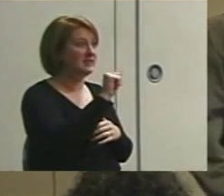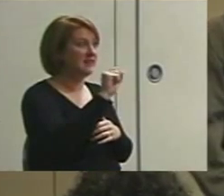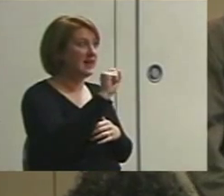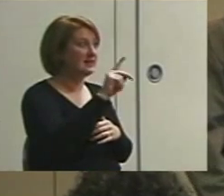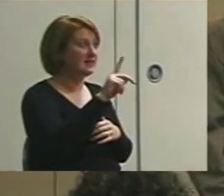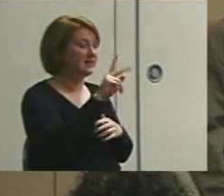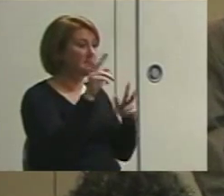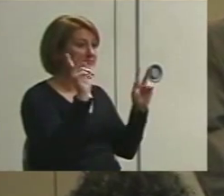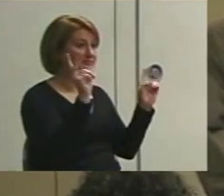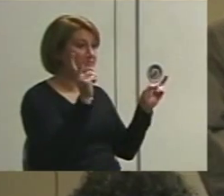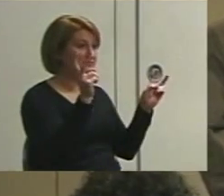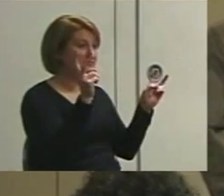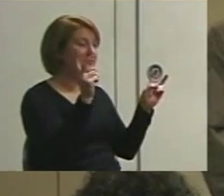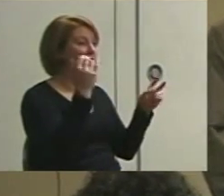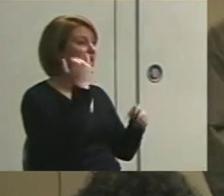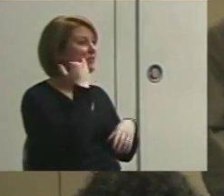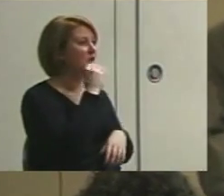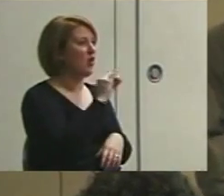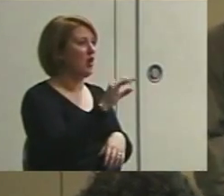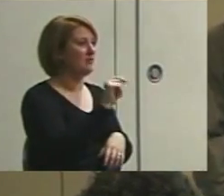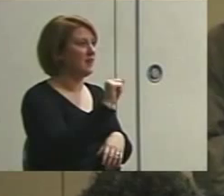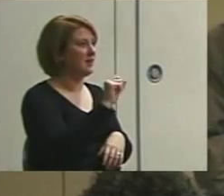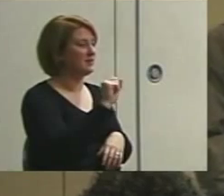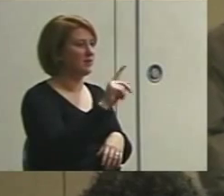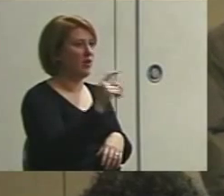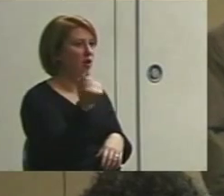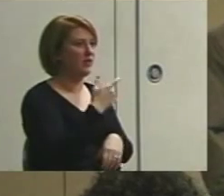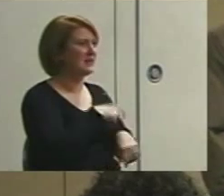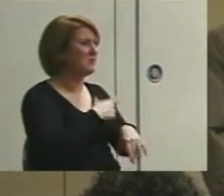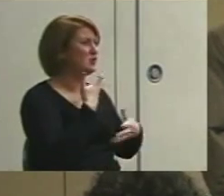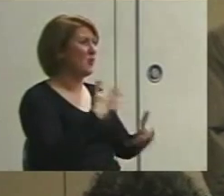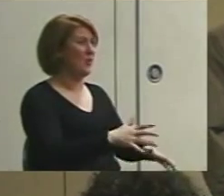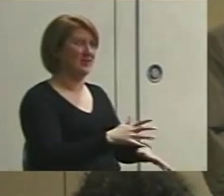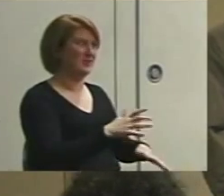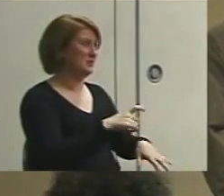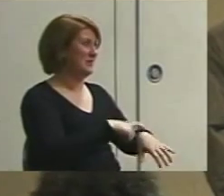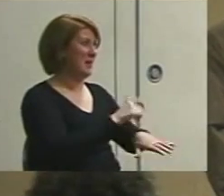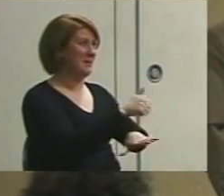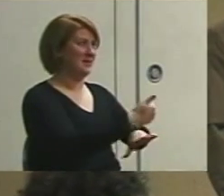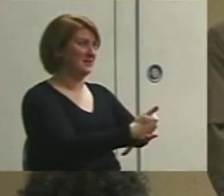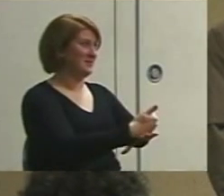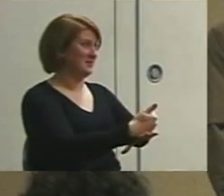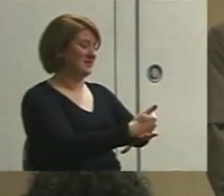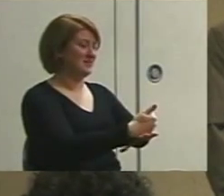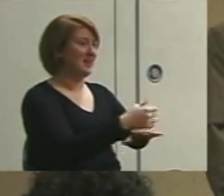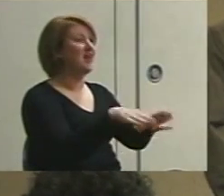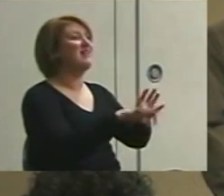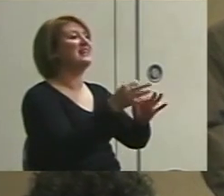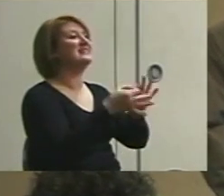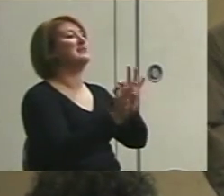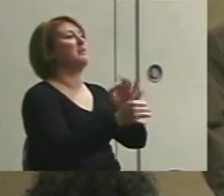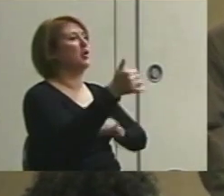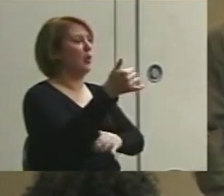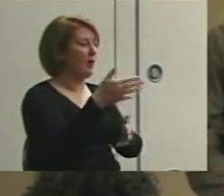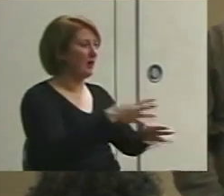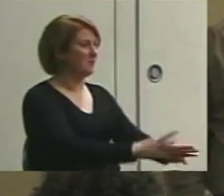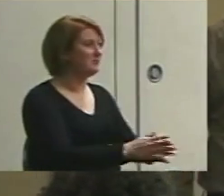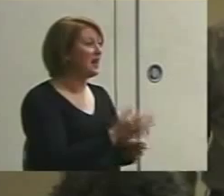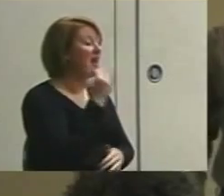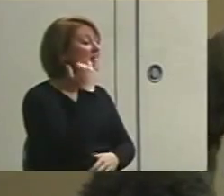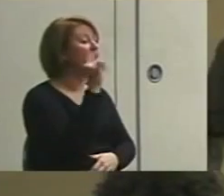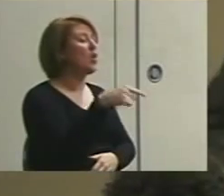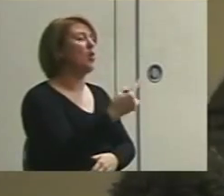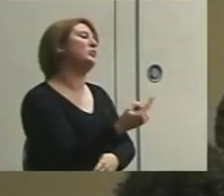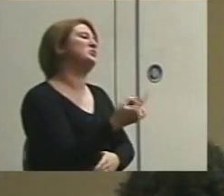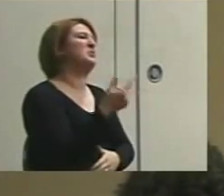If they're off task all the time, you don't want to be doing this. Find a simpler way. If it's something that they only do